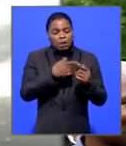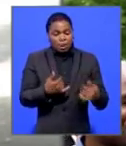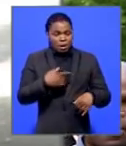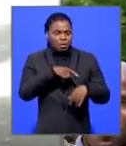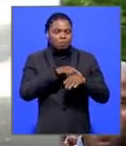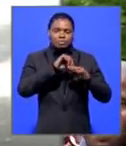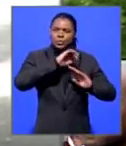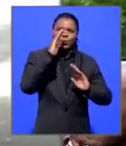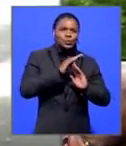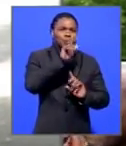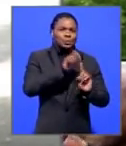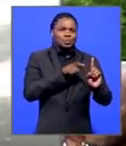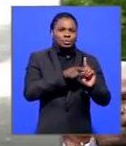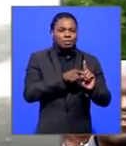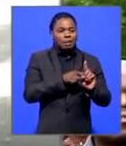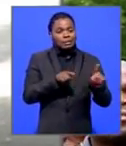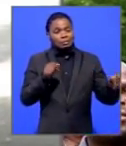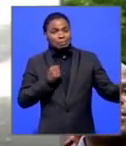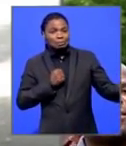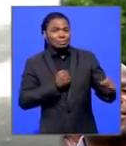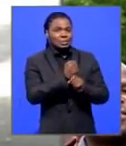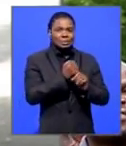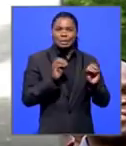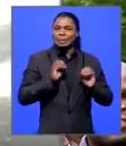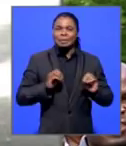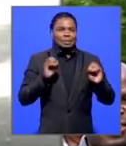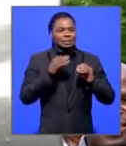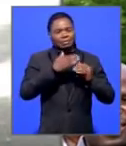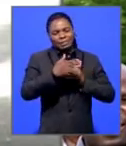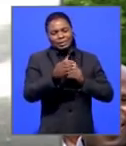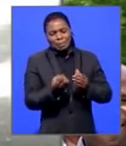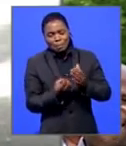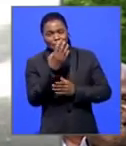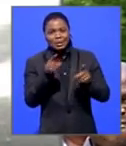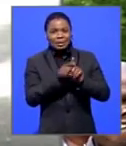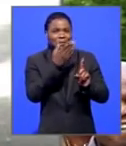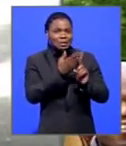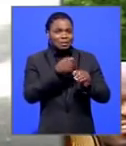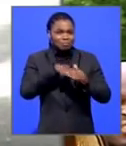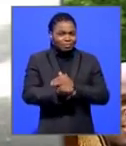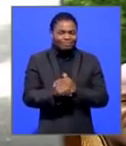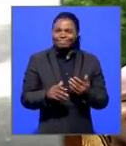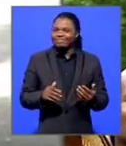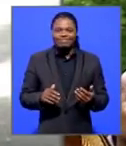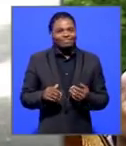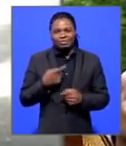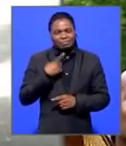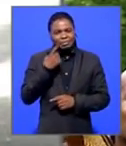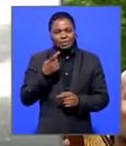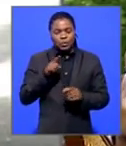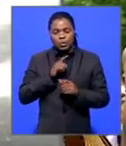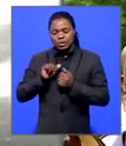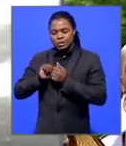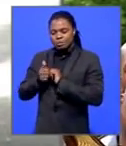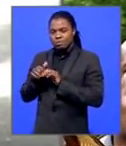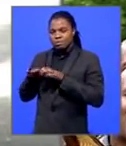never to be replaced or replicated, I think. And as a person from the sporting